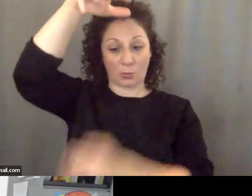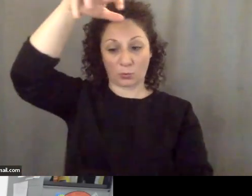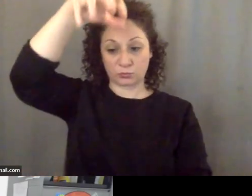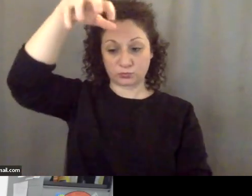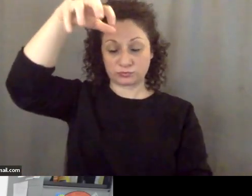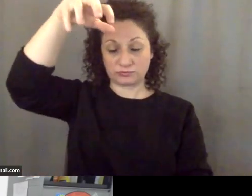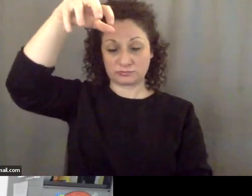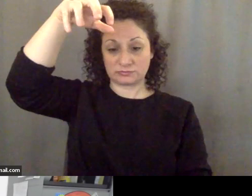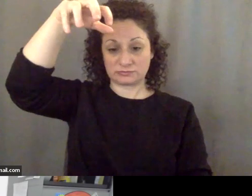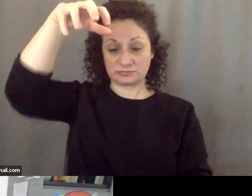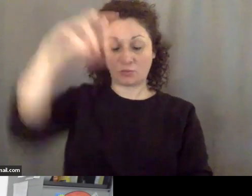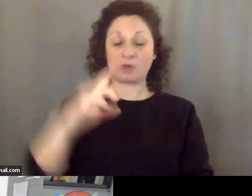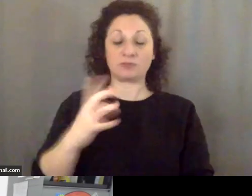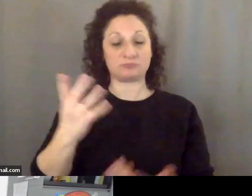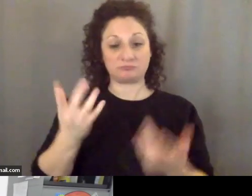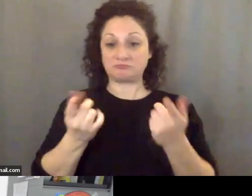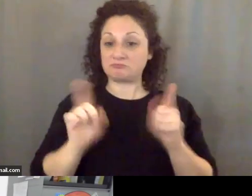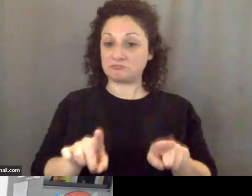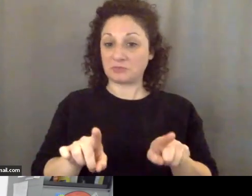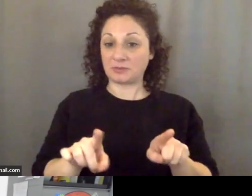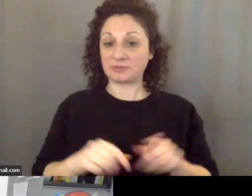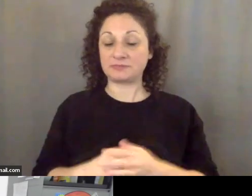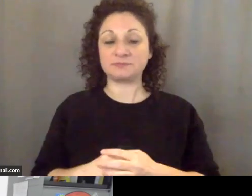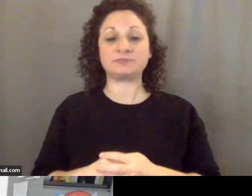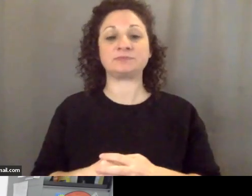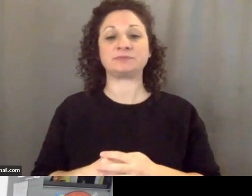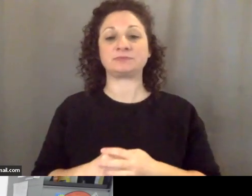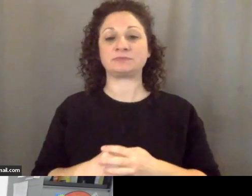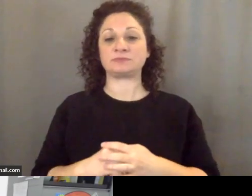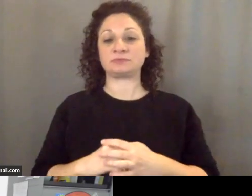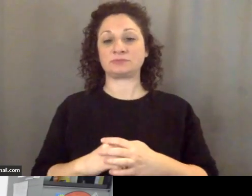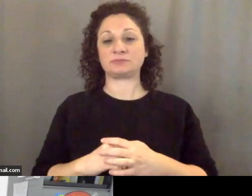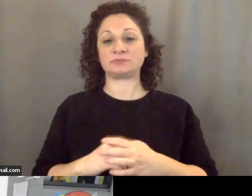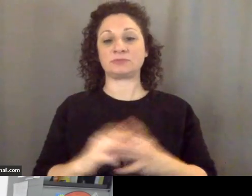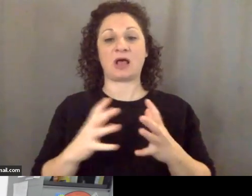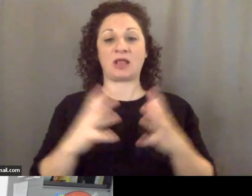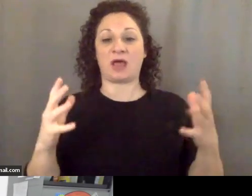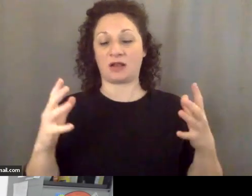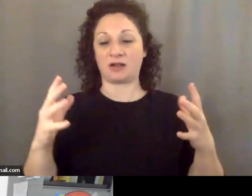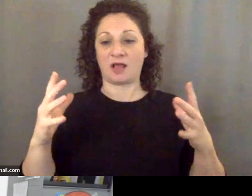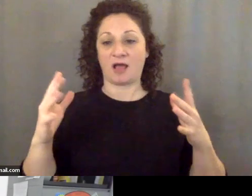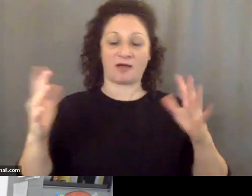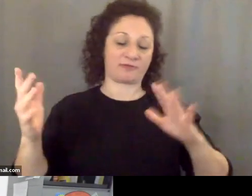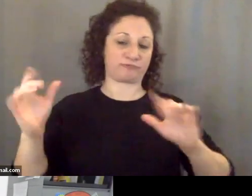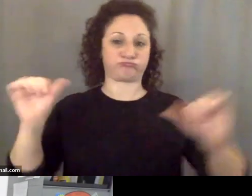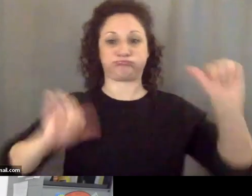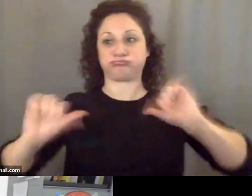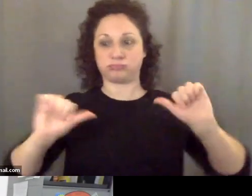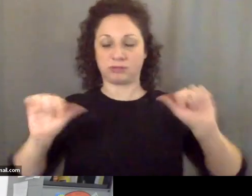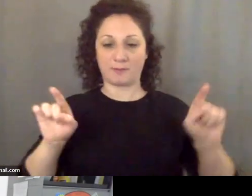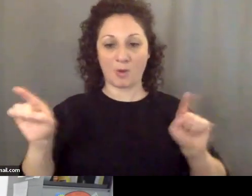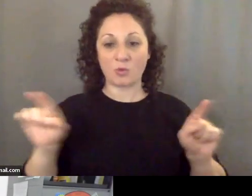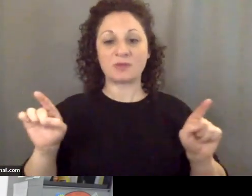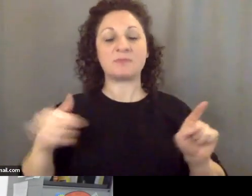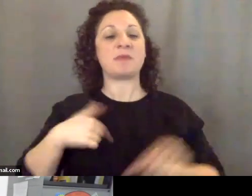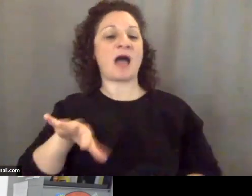does. And with a lot of caricatures on both sides, I found a